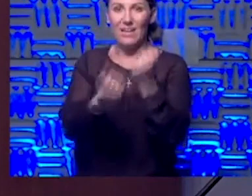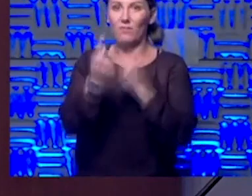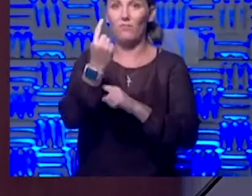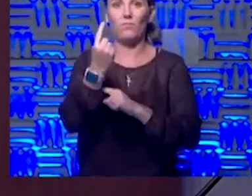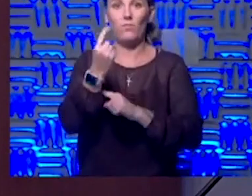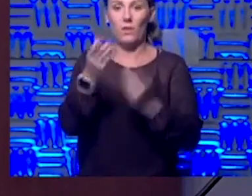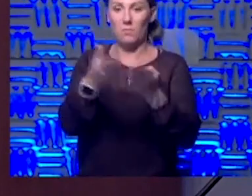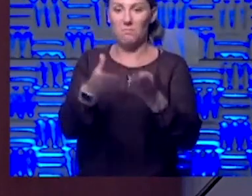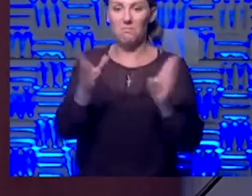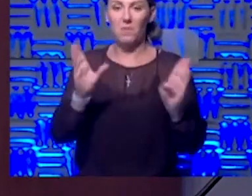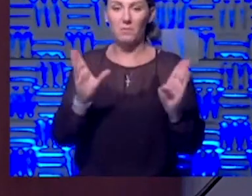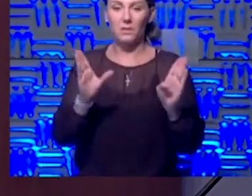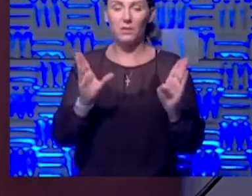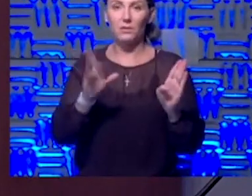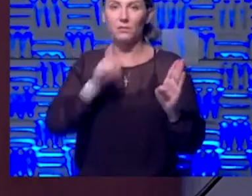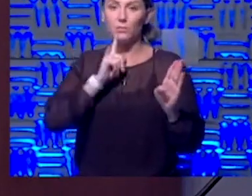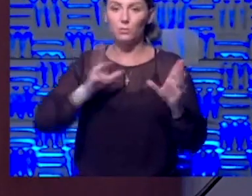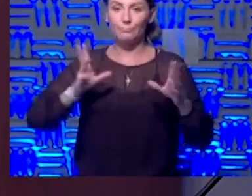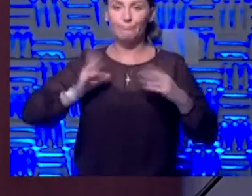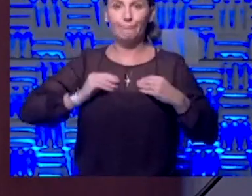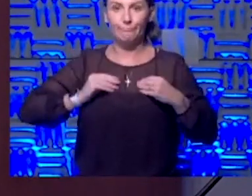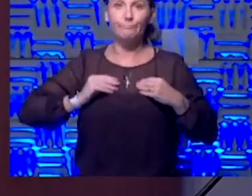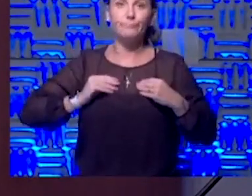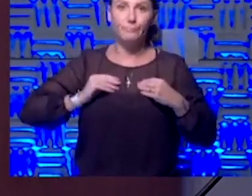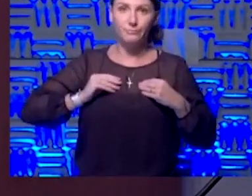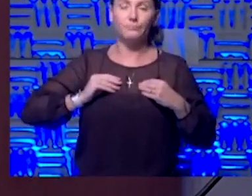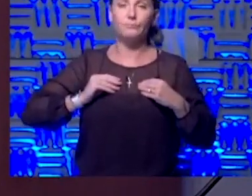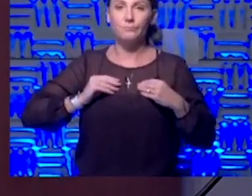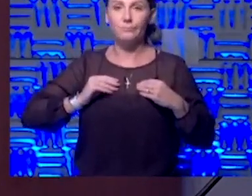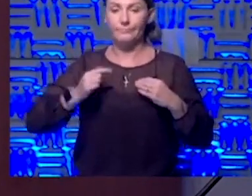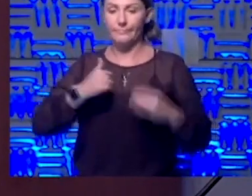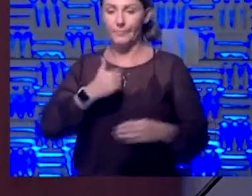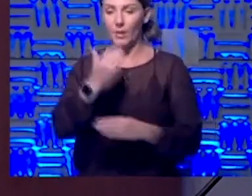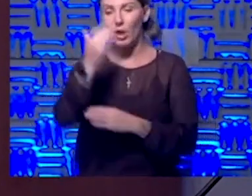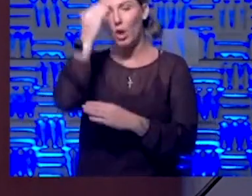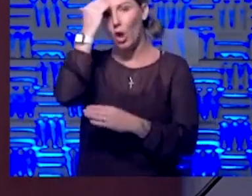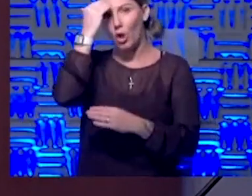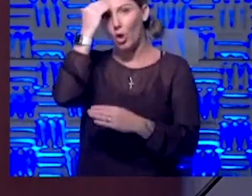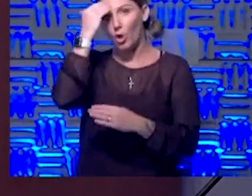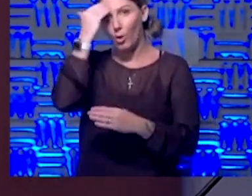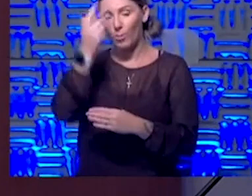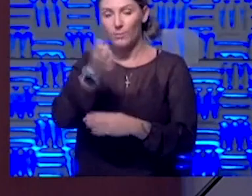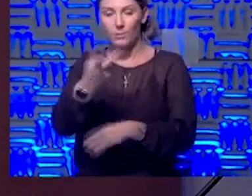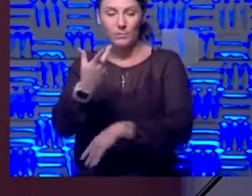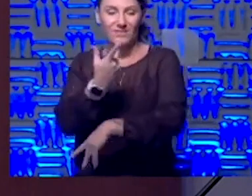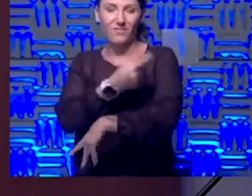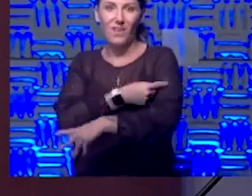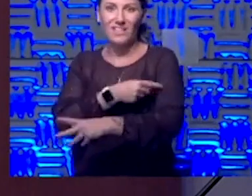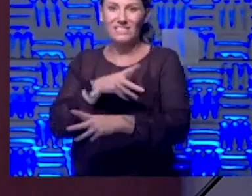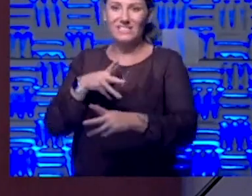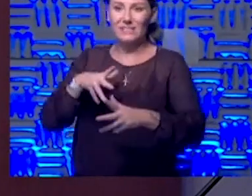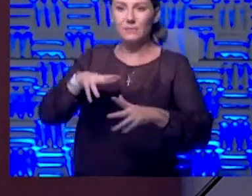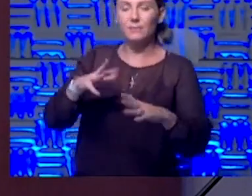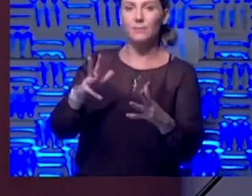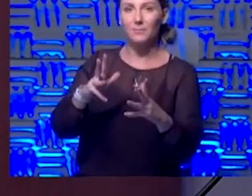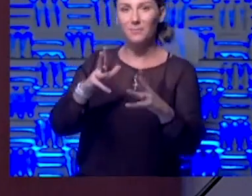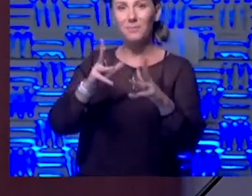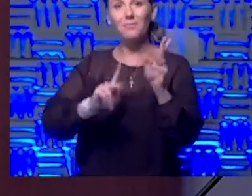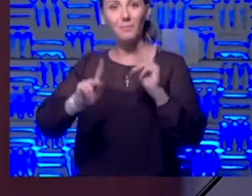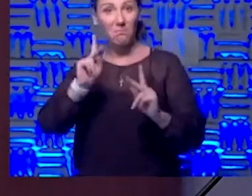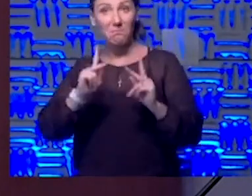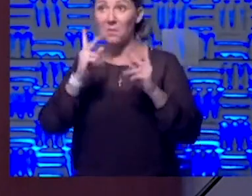to really take this on. And I know there are some vaccine hesitant individuals,